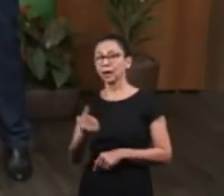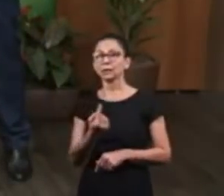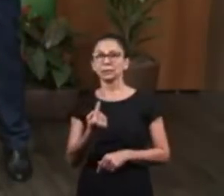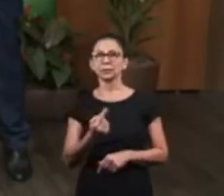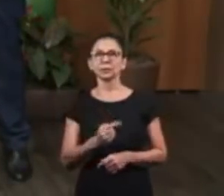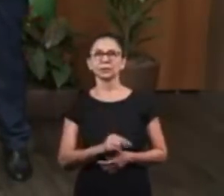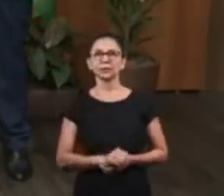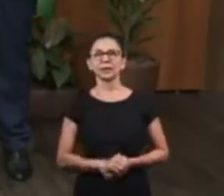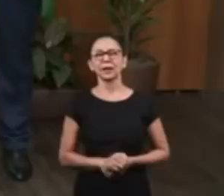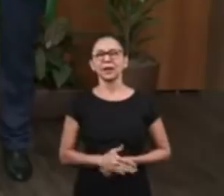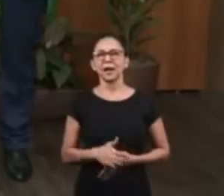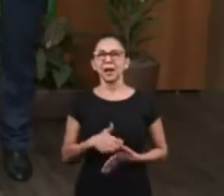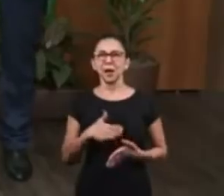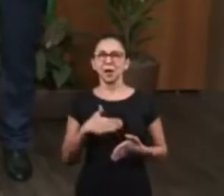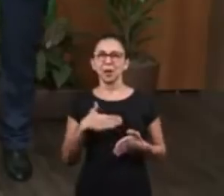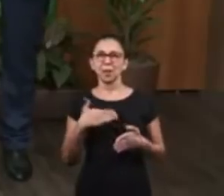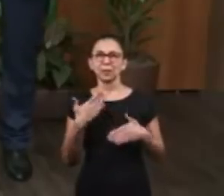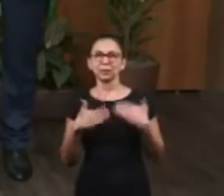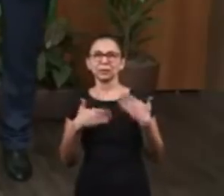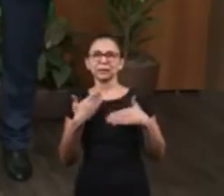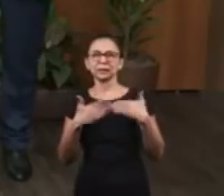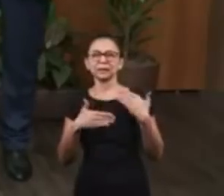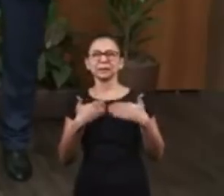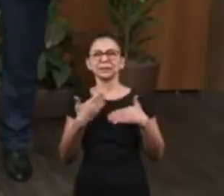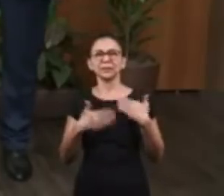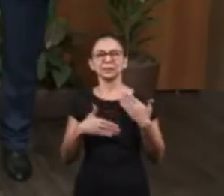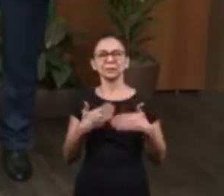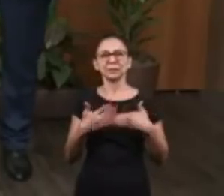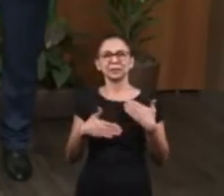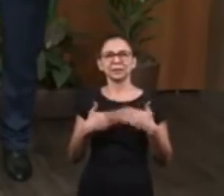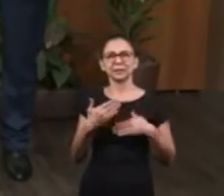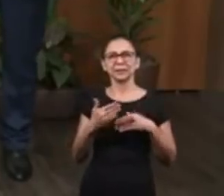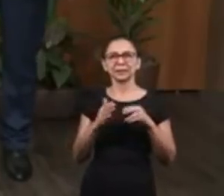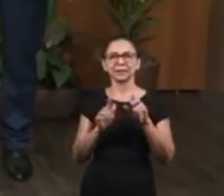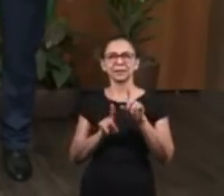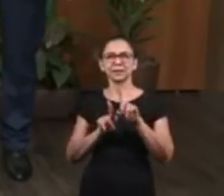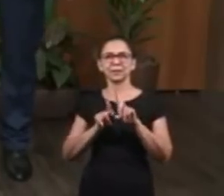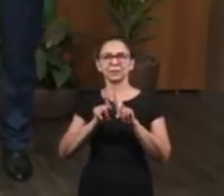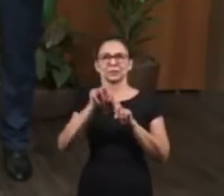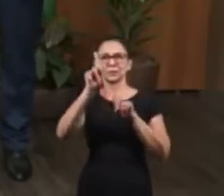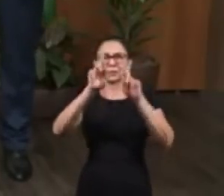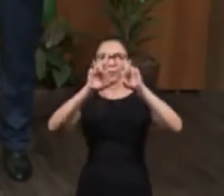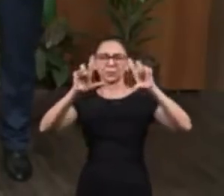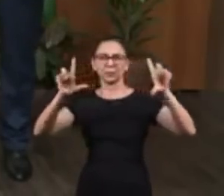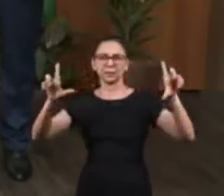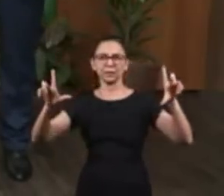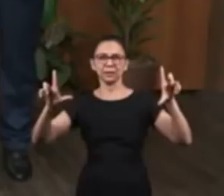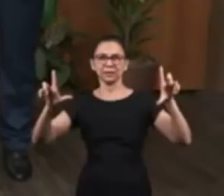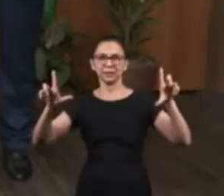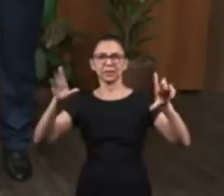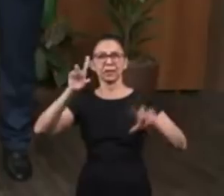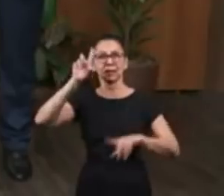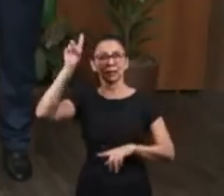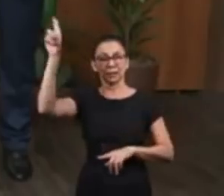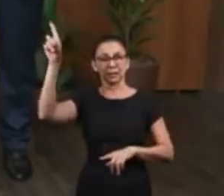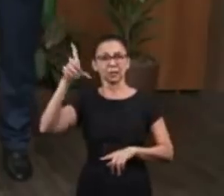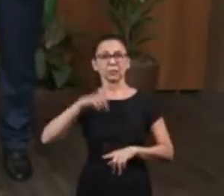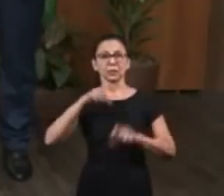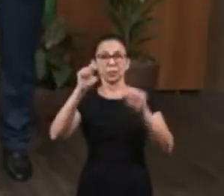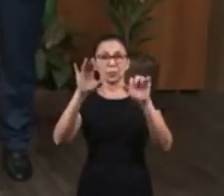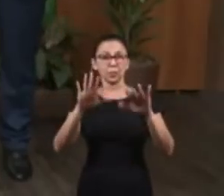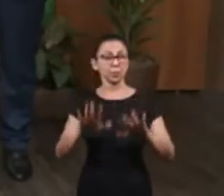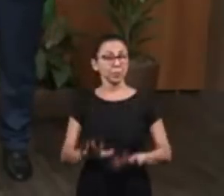We are very happy to have your audience. God has a special blessing prepared for your life.